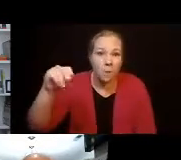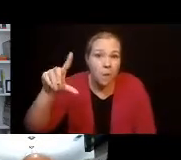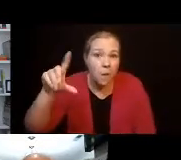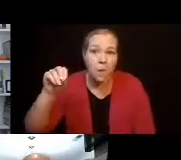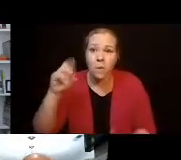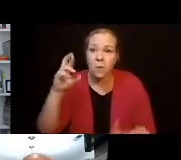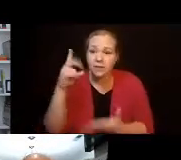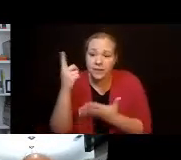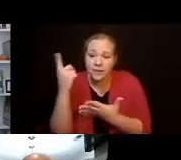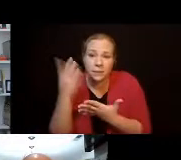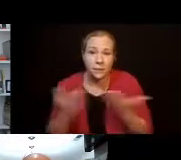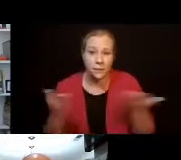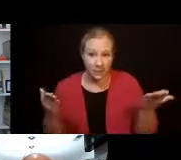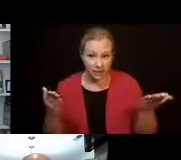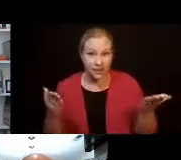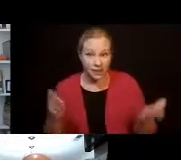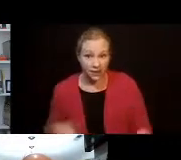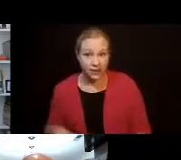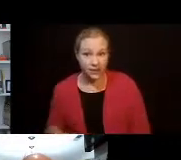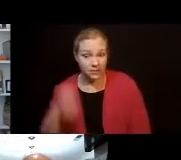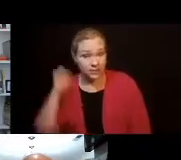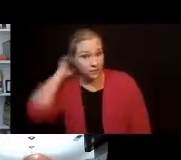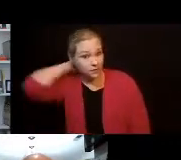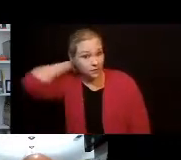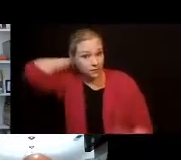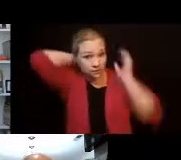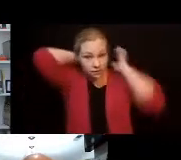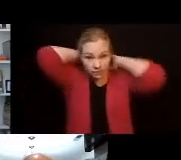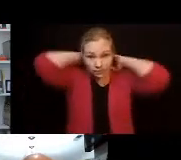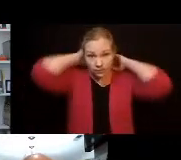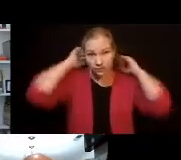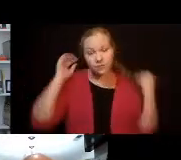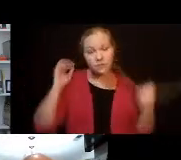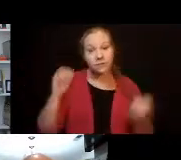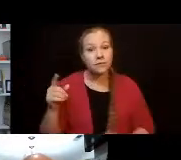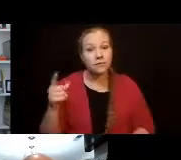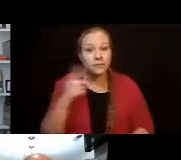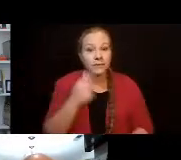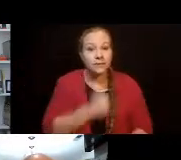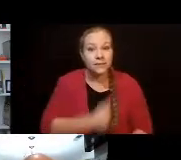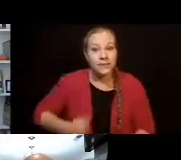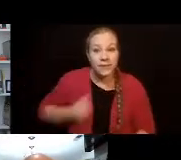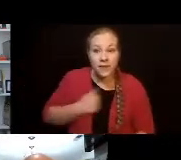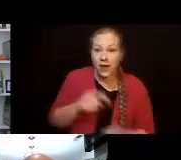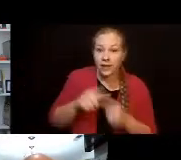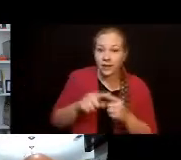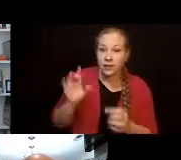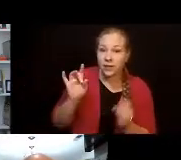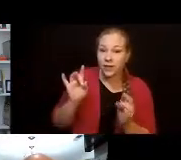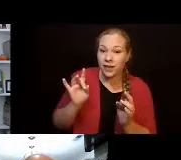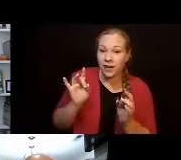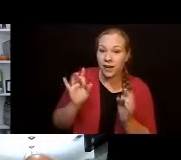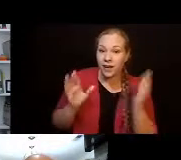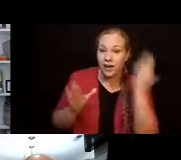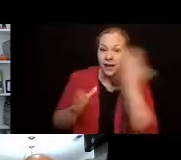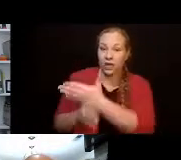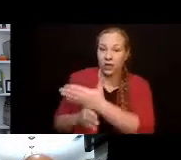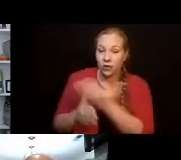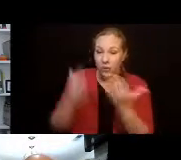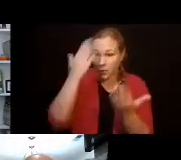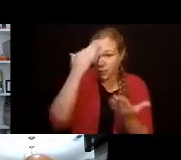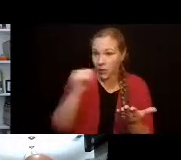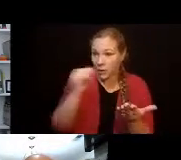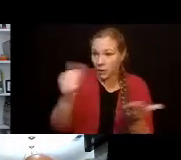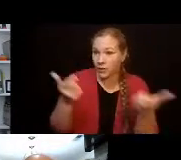needed to? I was just going, yes, I hate to interrupt the flow. just going to say, we're right at a switch for the